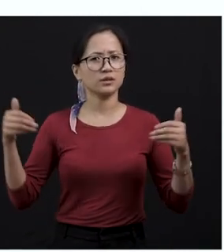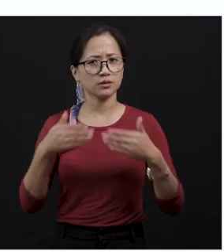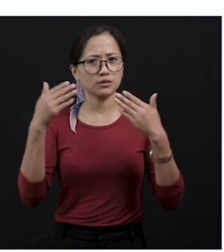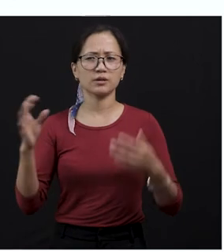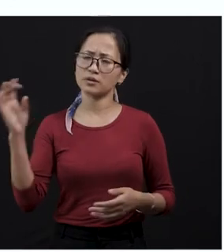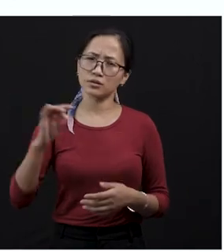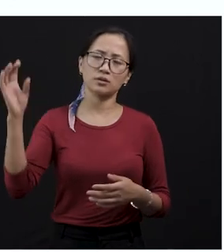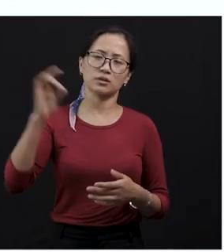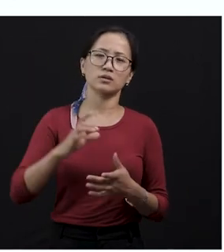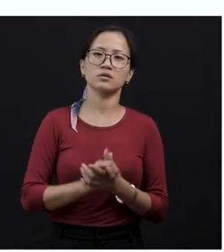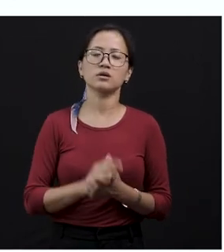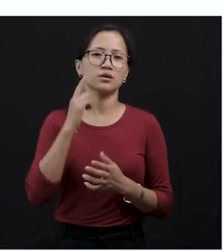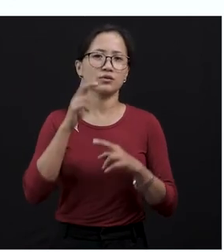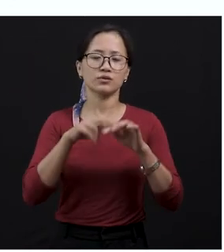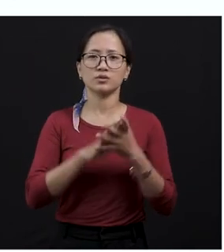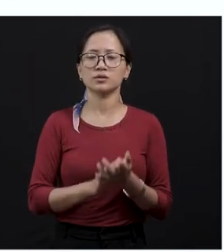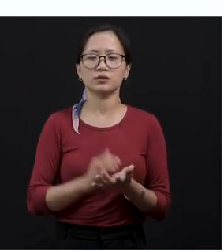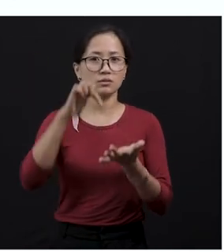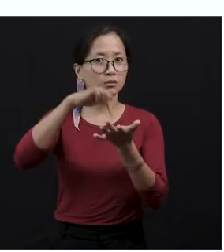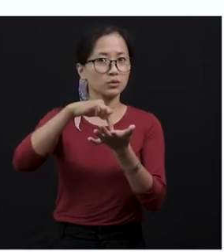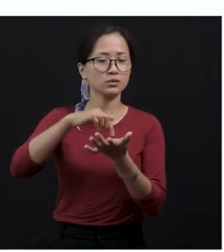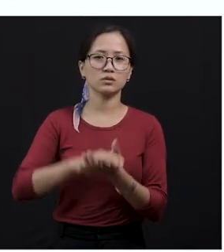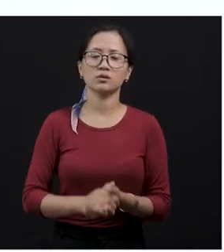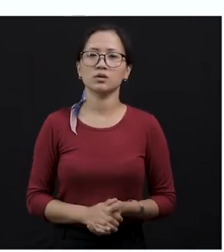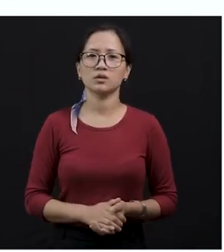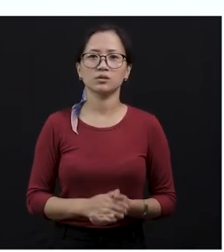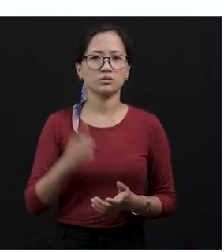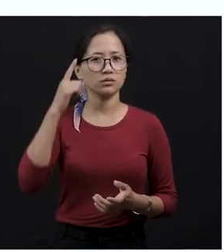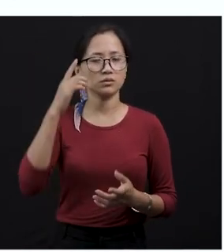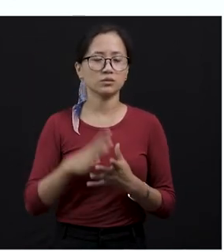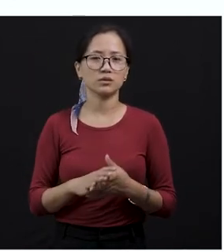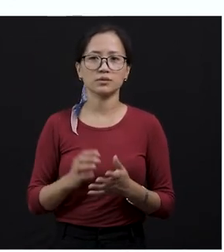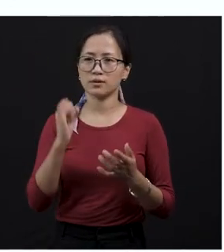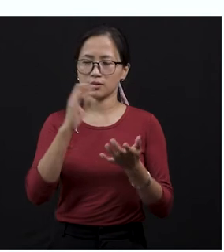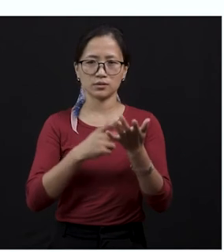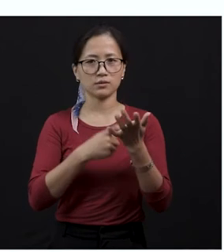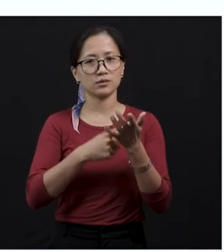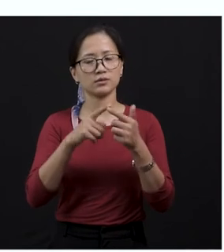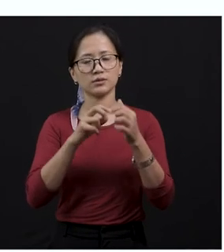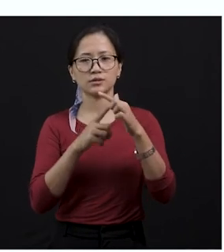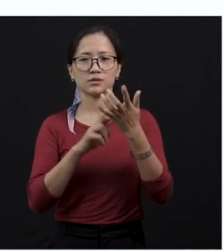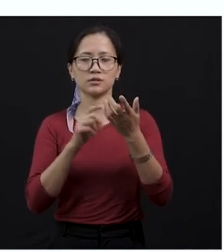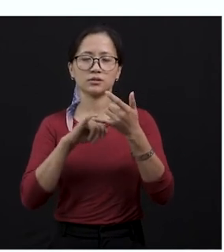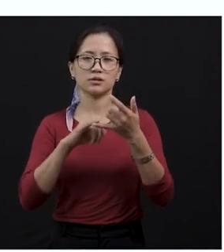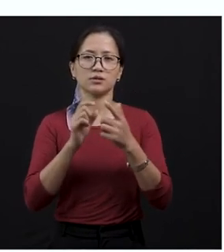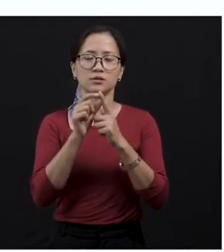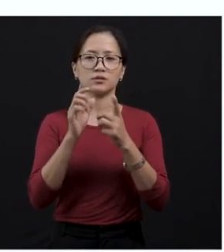again and again. And if you were in that position, I'm sure you would also get irritated at one another as well as yourself, right?